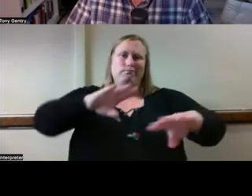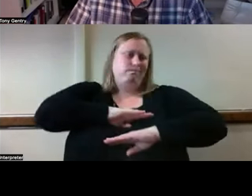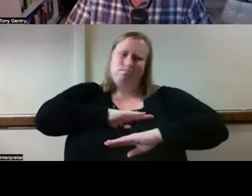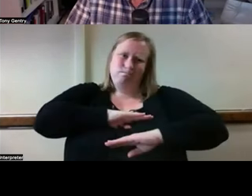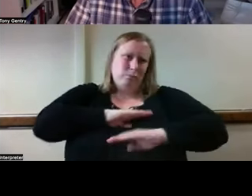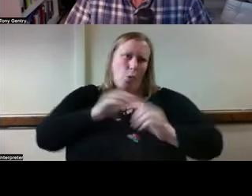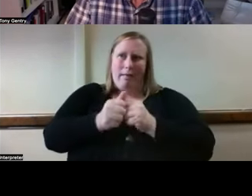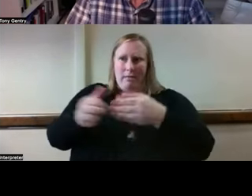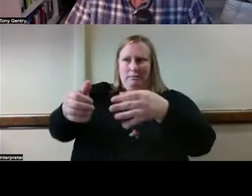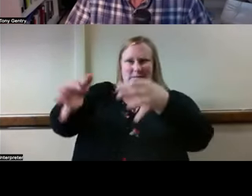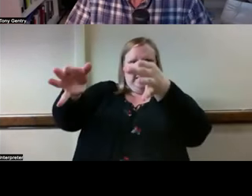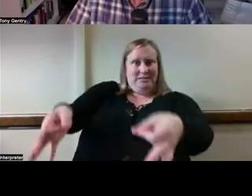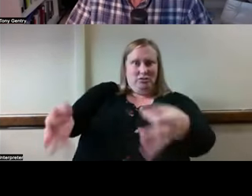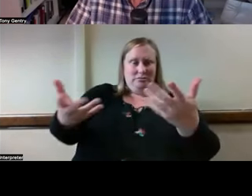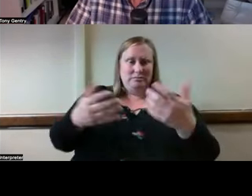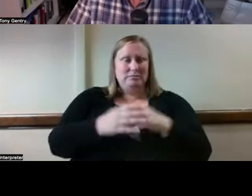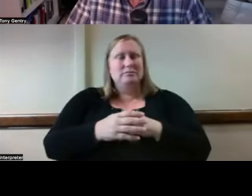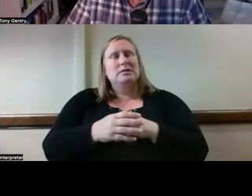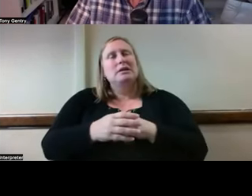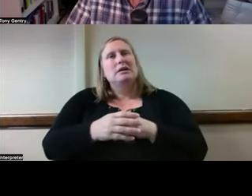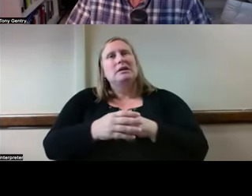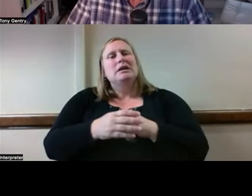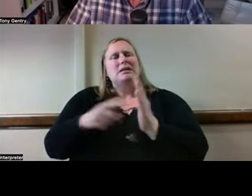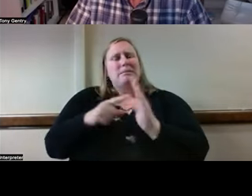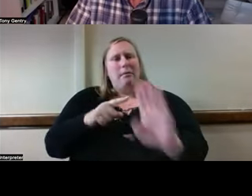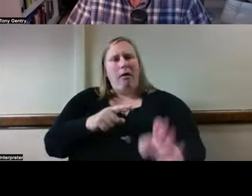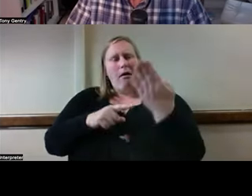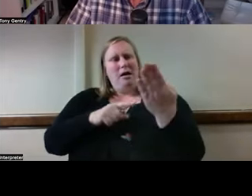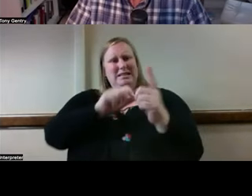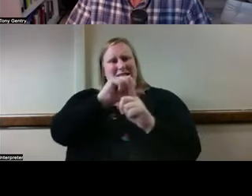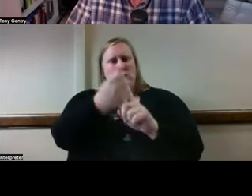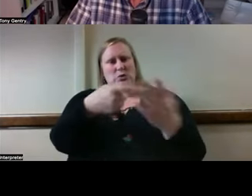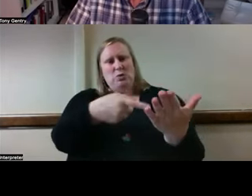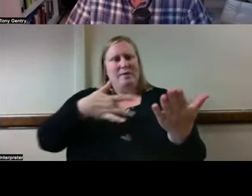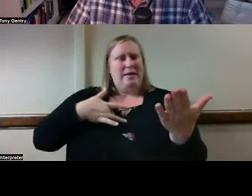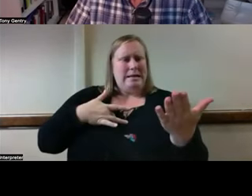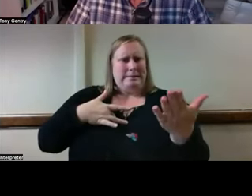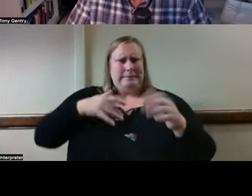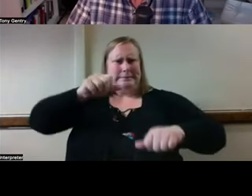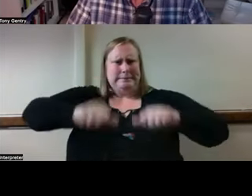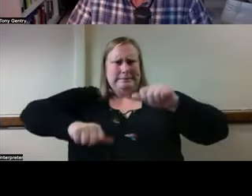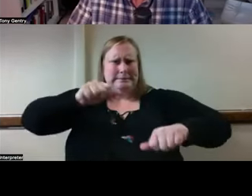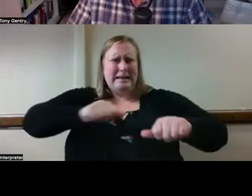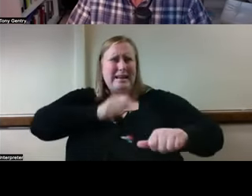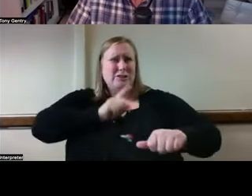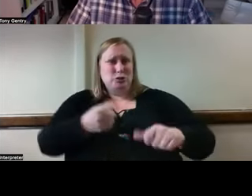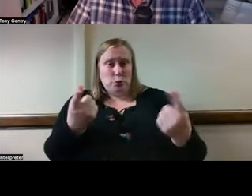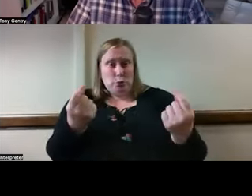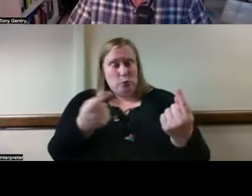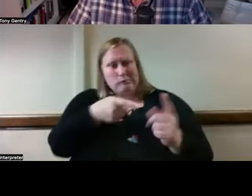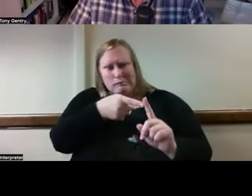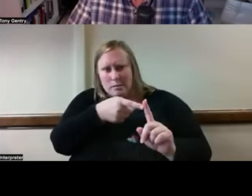We're often faced in our practice with difficult situations involving ethical principles where we can't clearly see